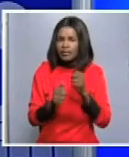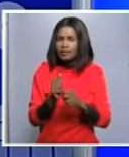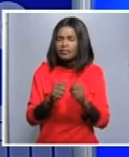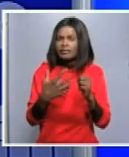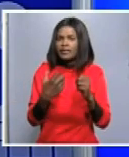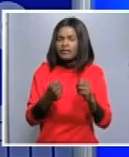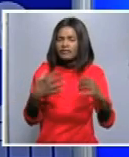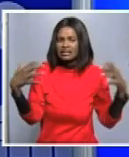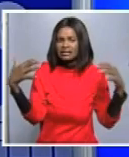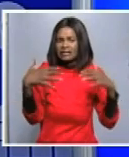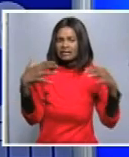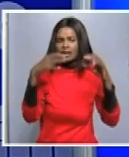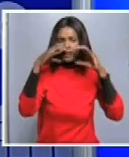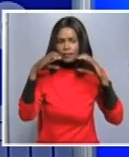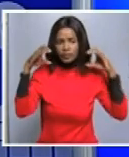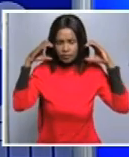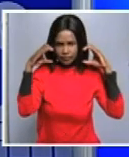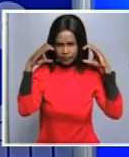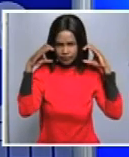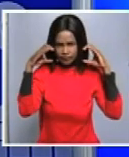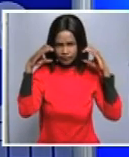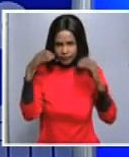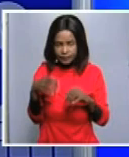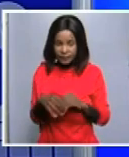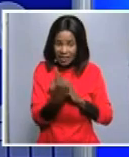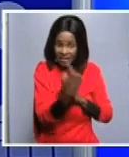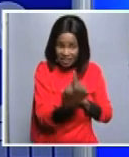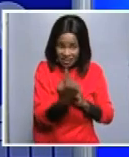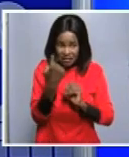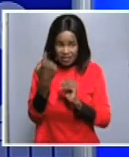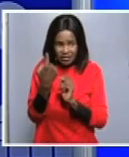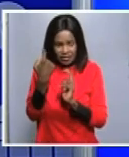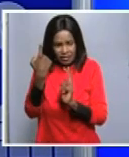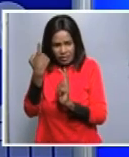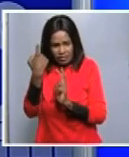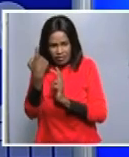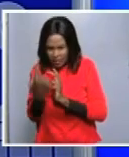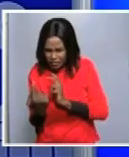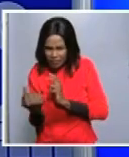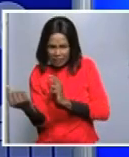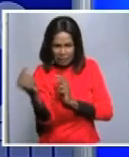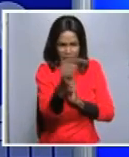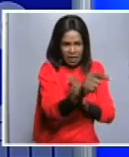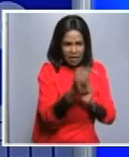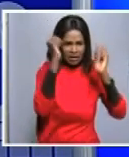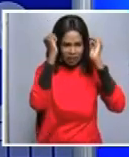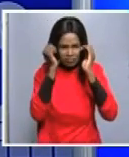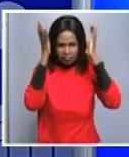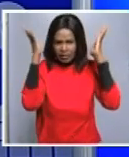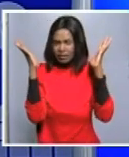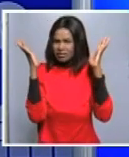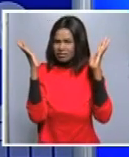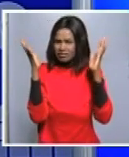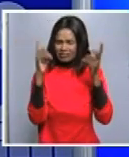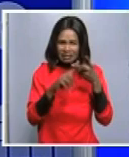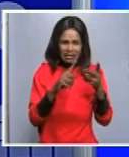were part of a troika ministers that visited uh part of me that visited eswatini as well which is another issue of concern uh